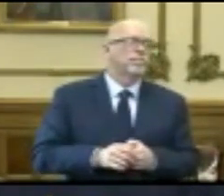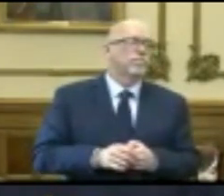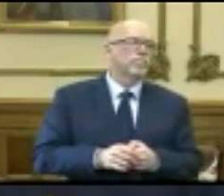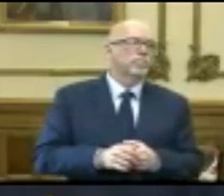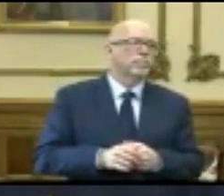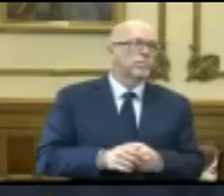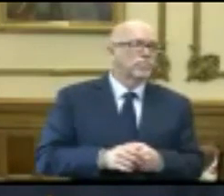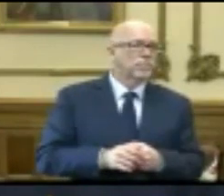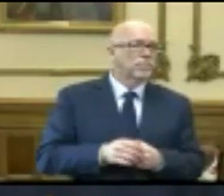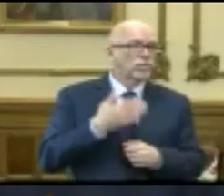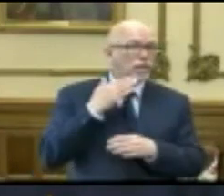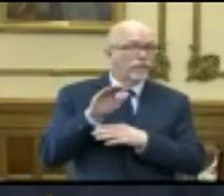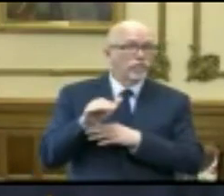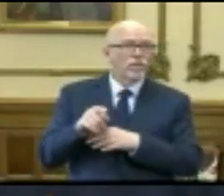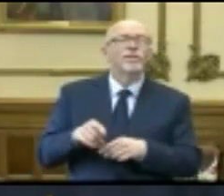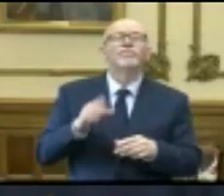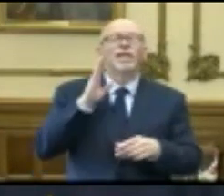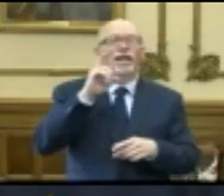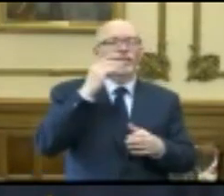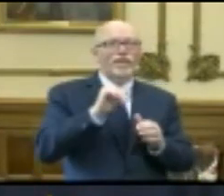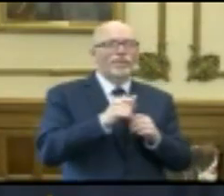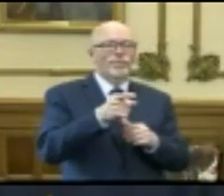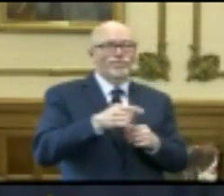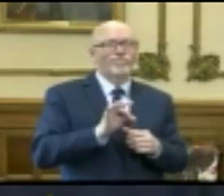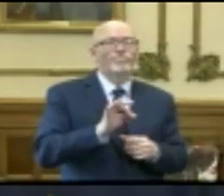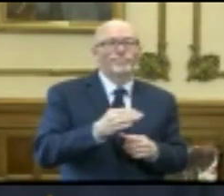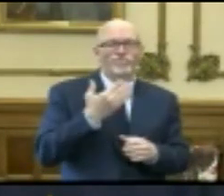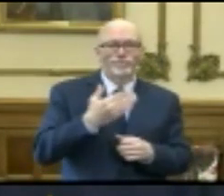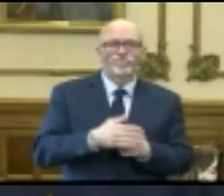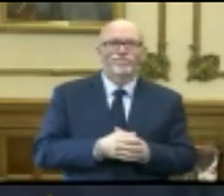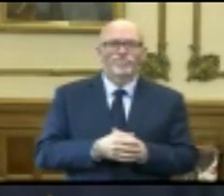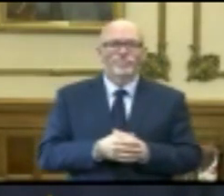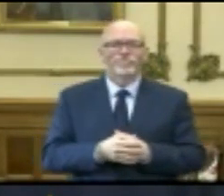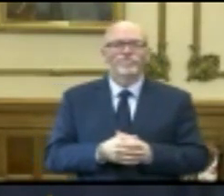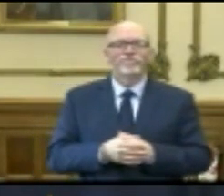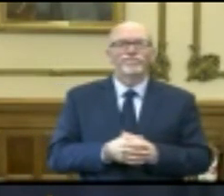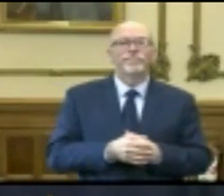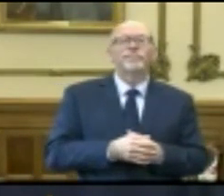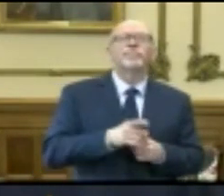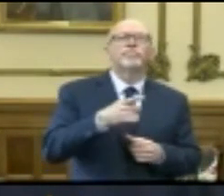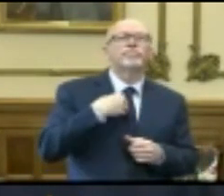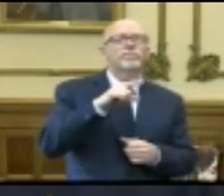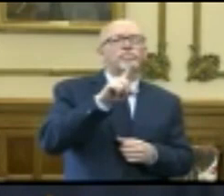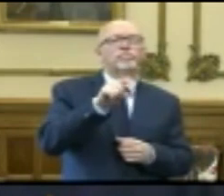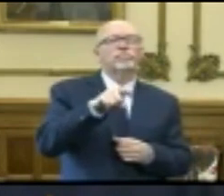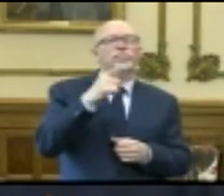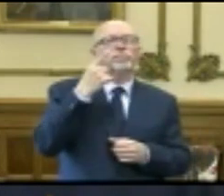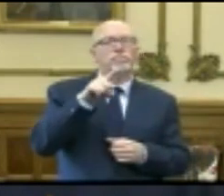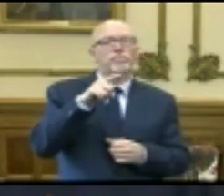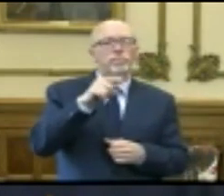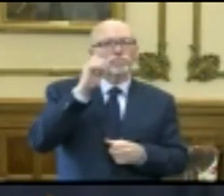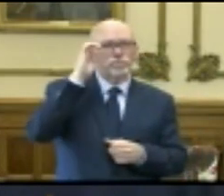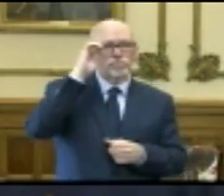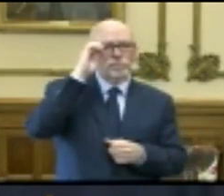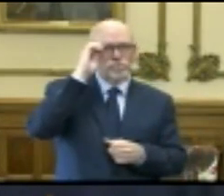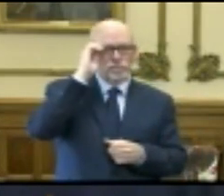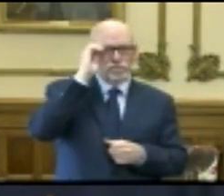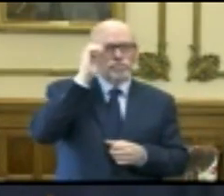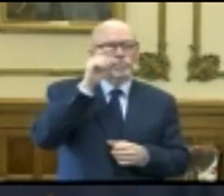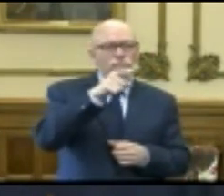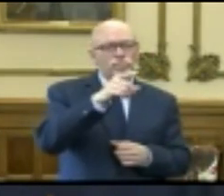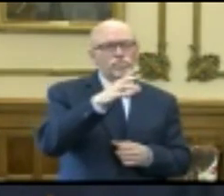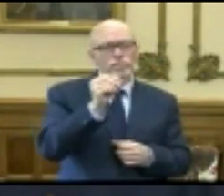Good afternoon. Hi, Governor. How are you doing? Doing good. Thank you. My question for you